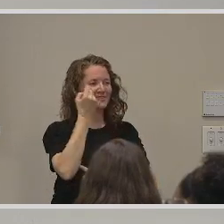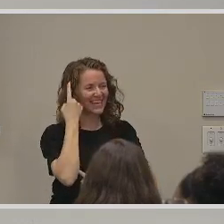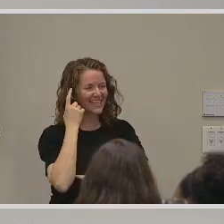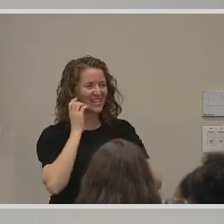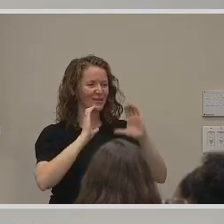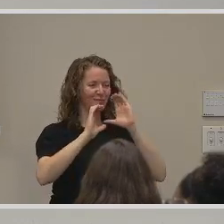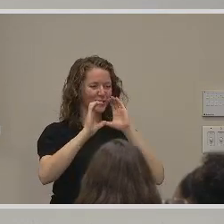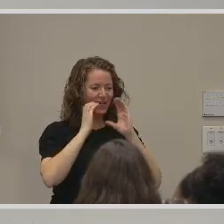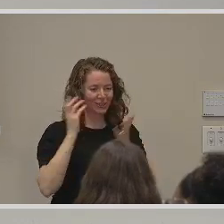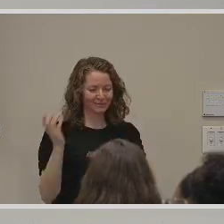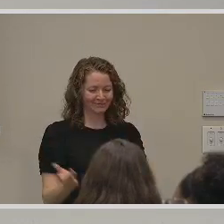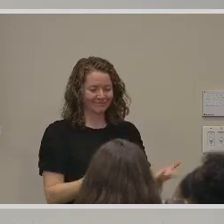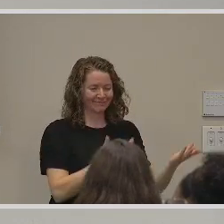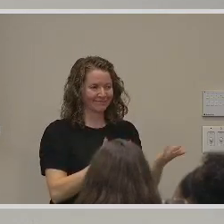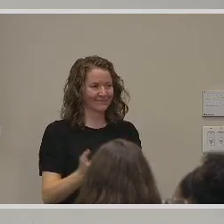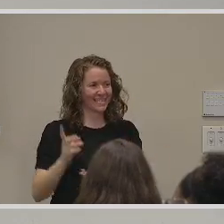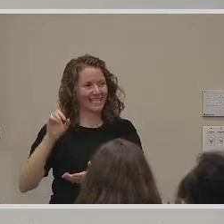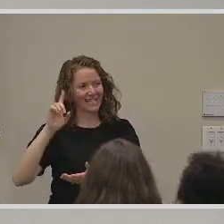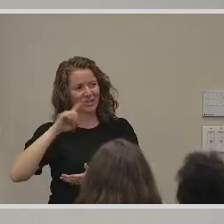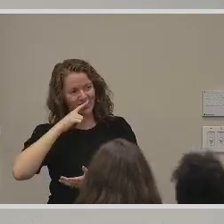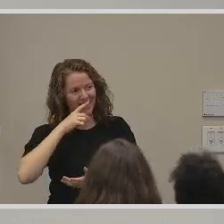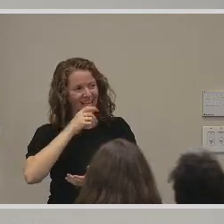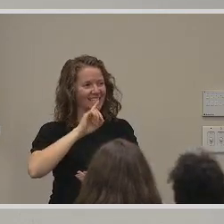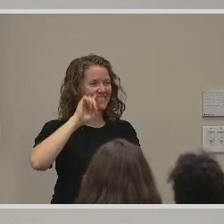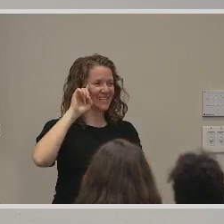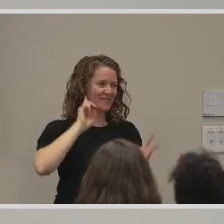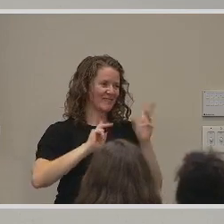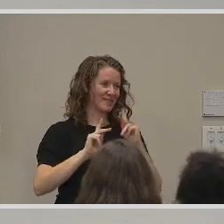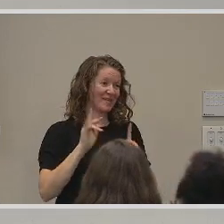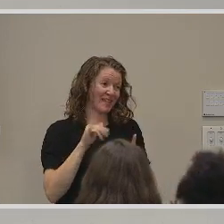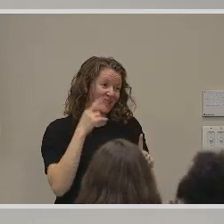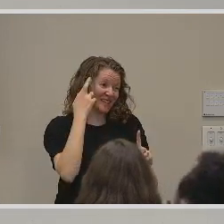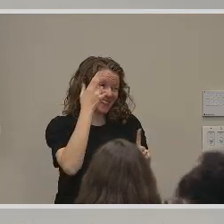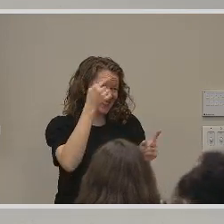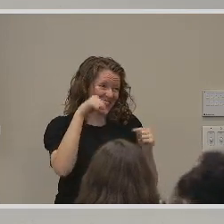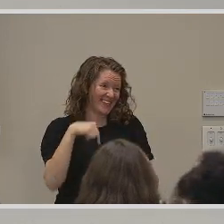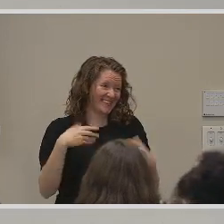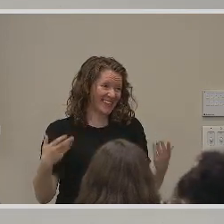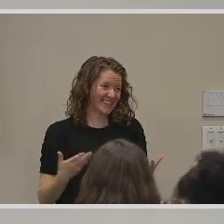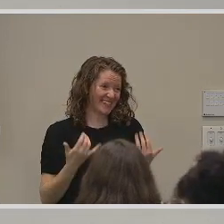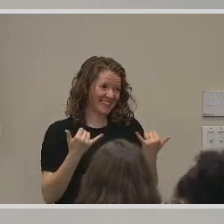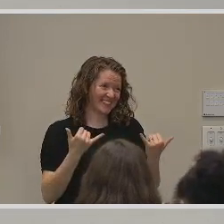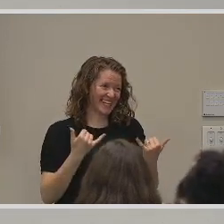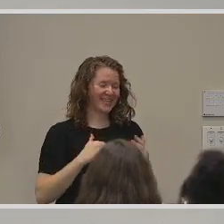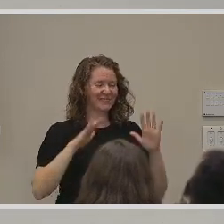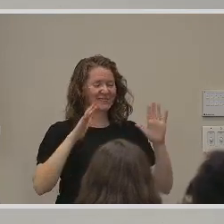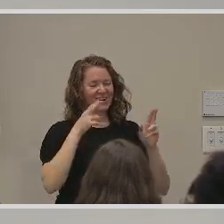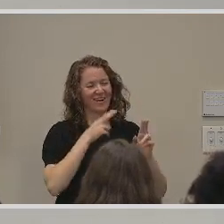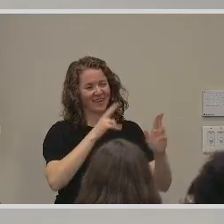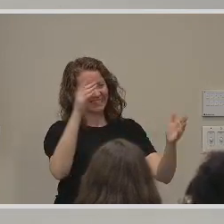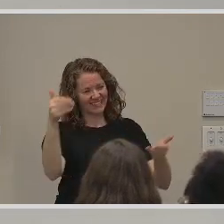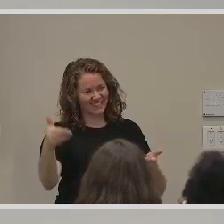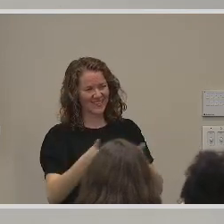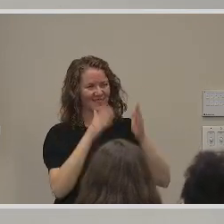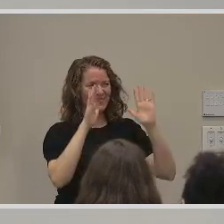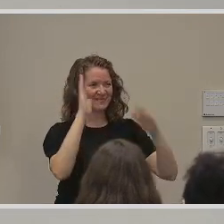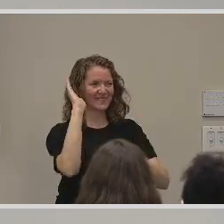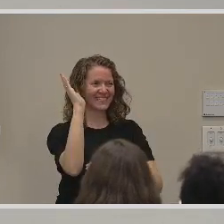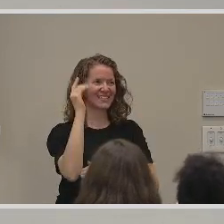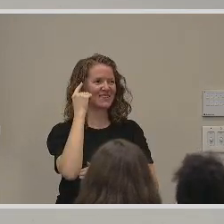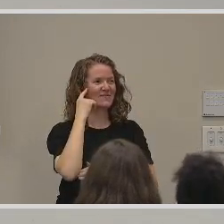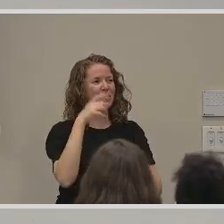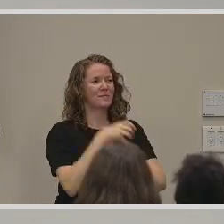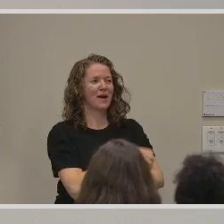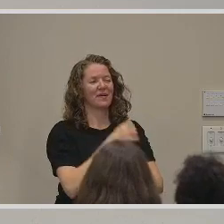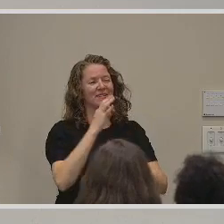between hearing and Deaf individuals, which is what she is here to do today. And it's with great honor that I would like to introduce the wonderful presenter of today's